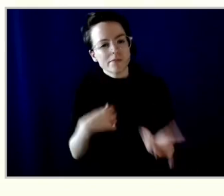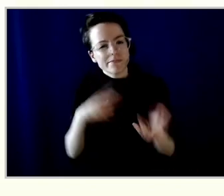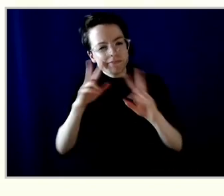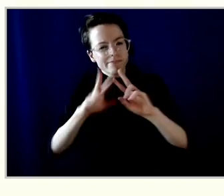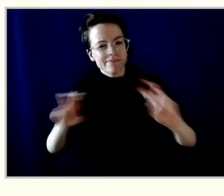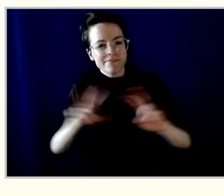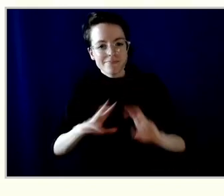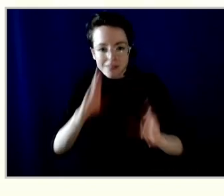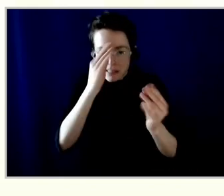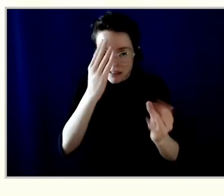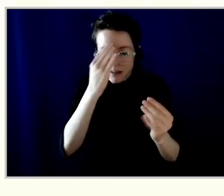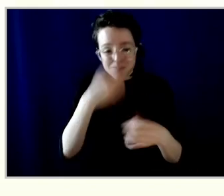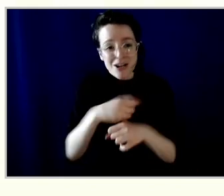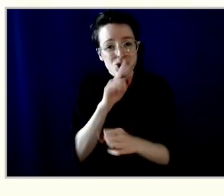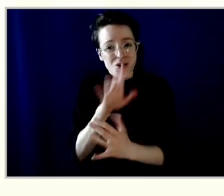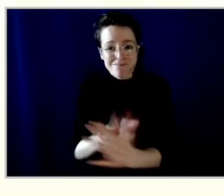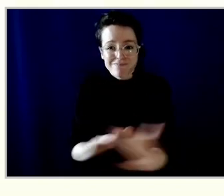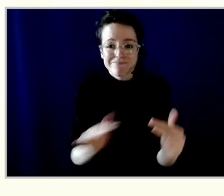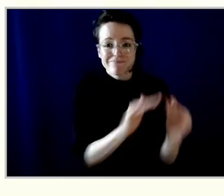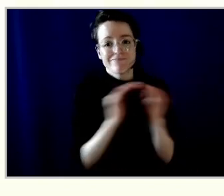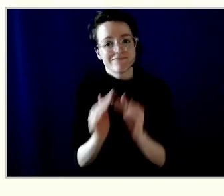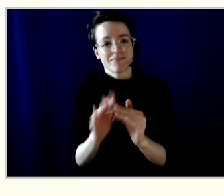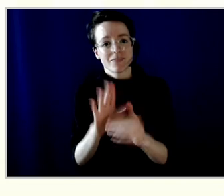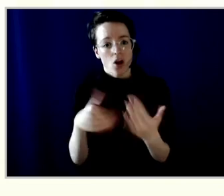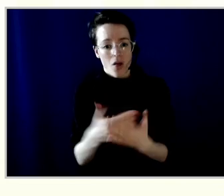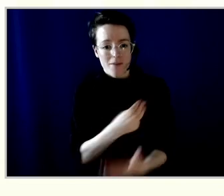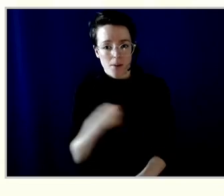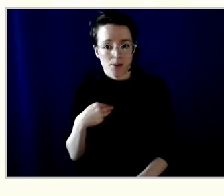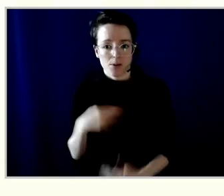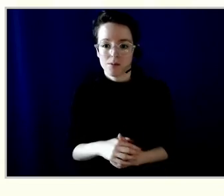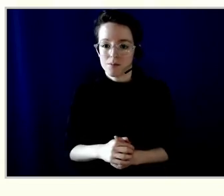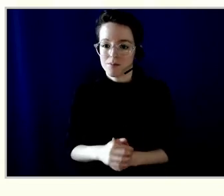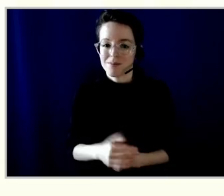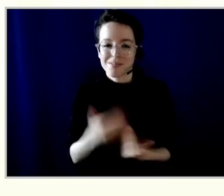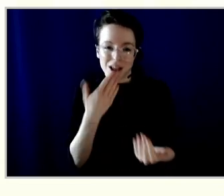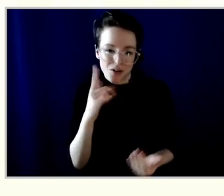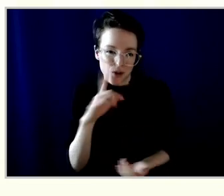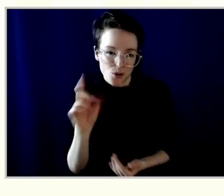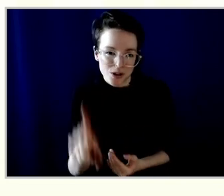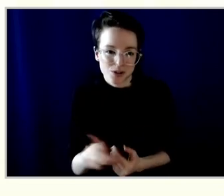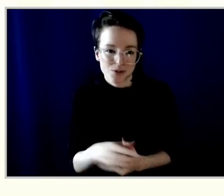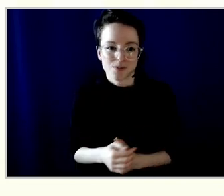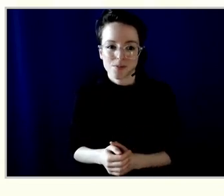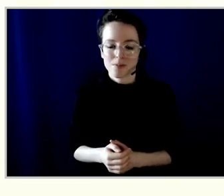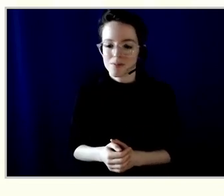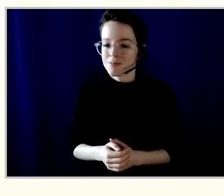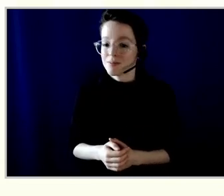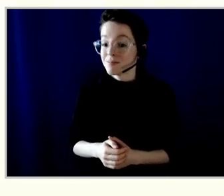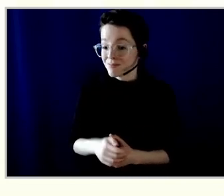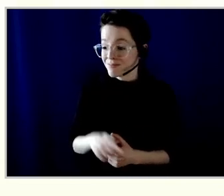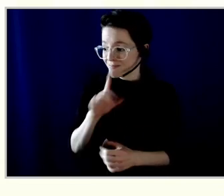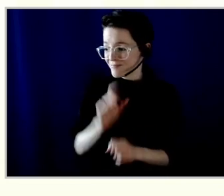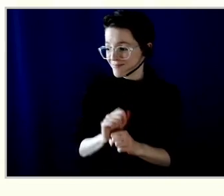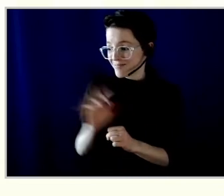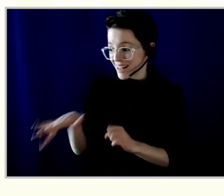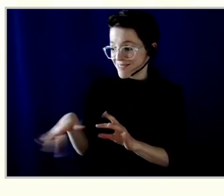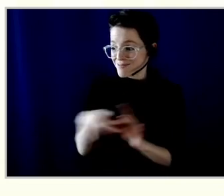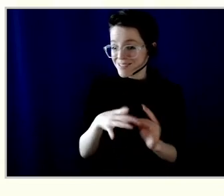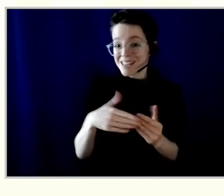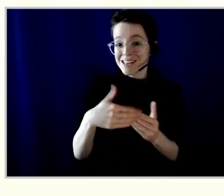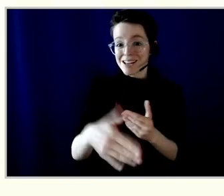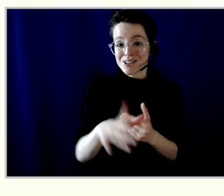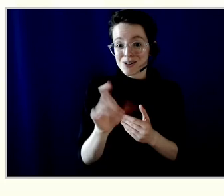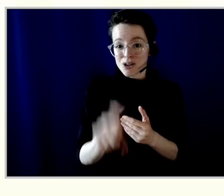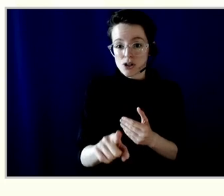our membership. Thanks for the question. And I think you answered the next question, which was, do you have plans to expand